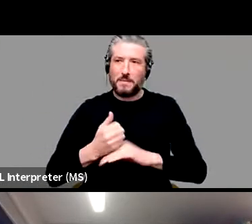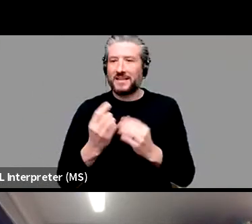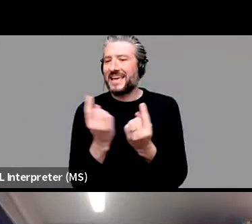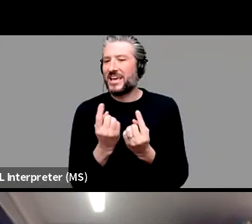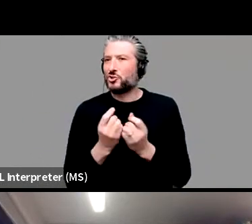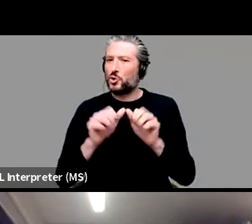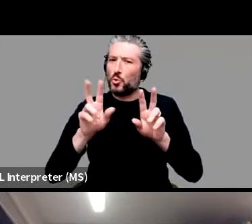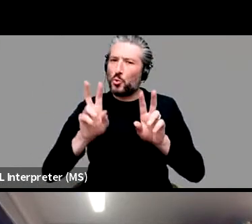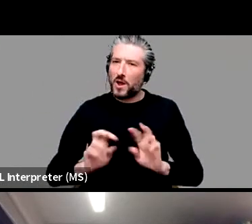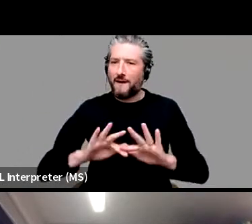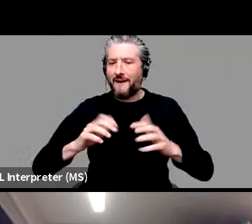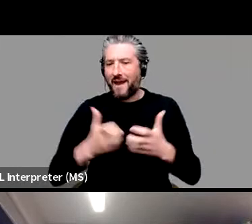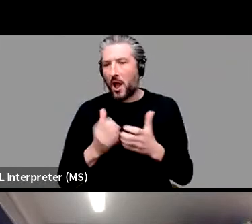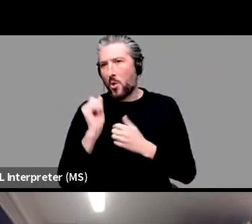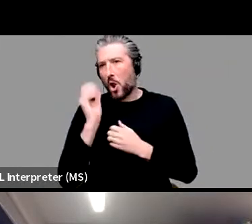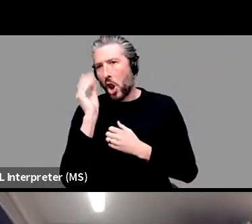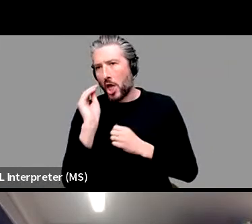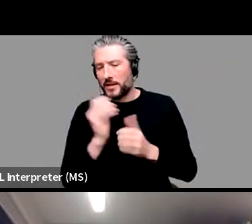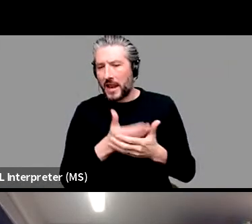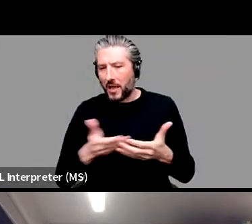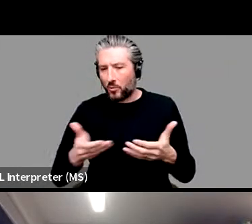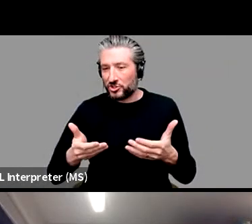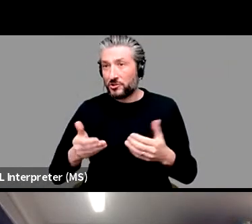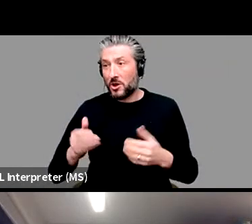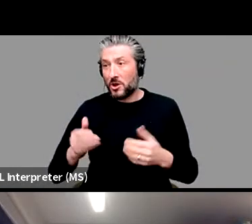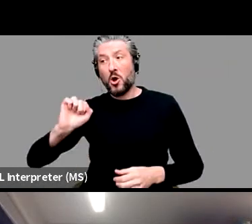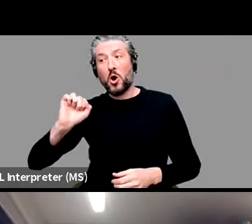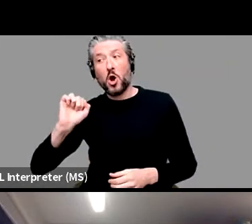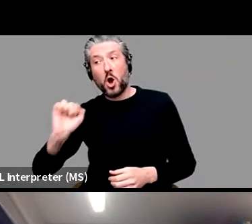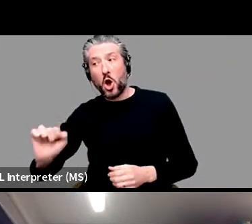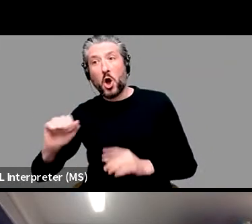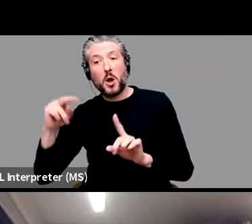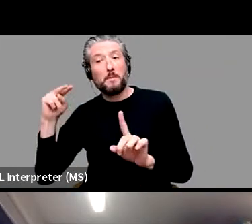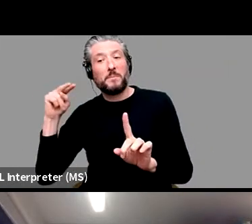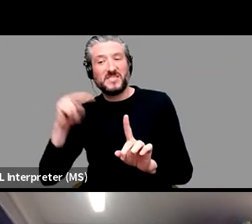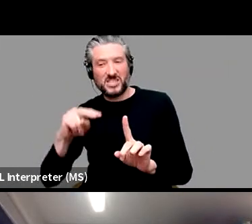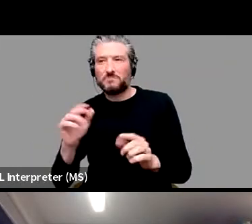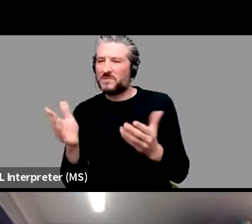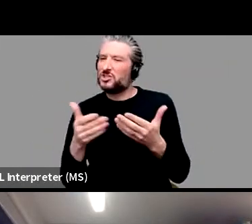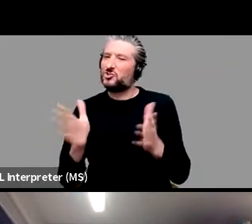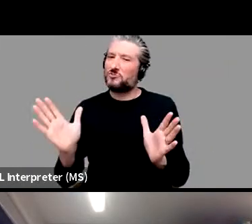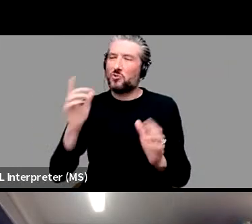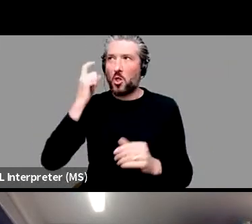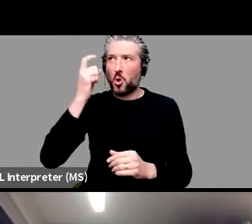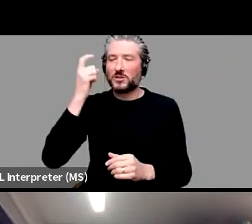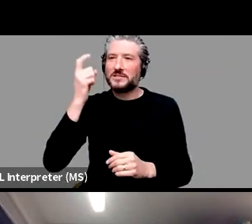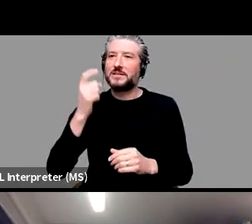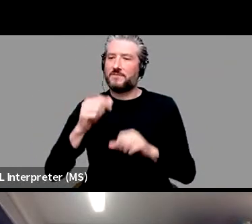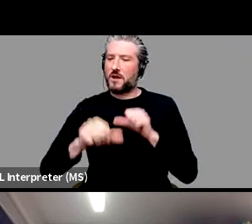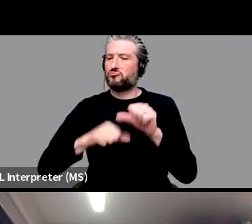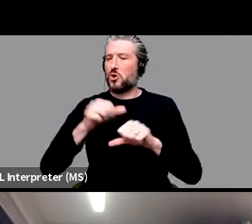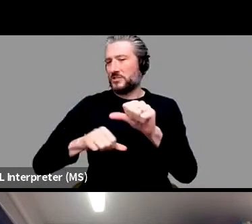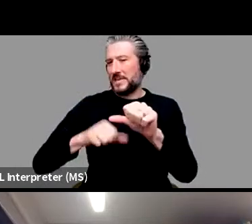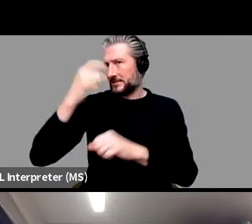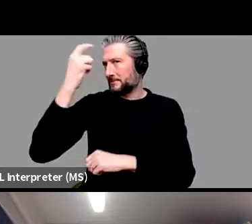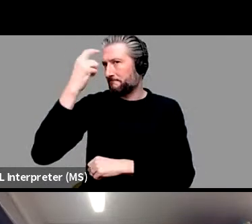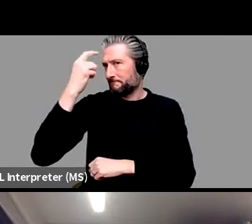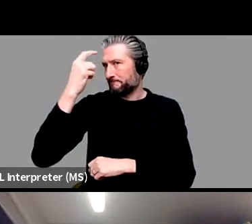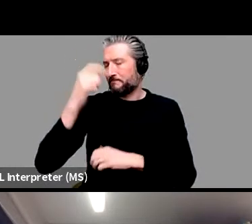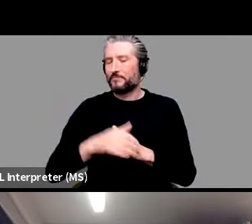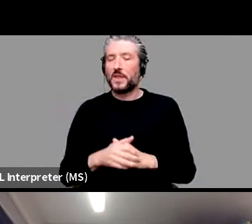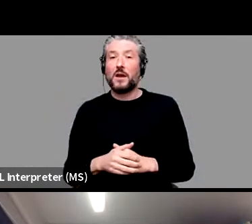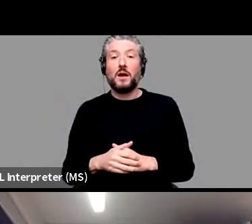you know, taking the cognitive position that it's learned based on general cognitive processes. I'm also a leader in construction grammar, of course,